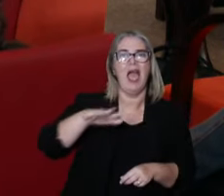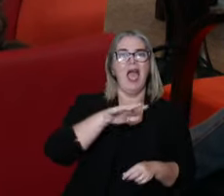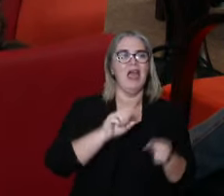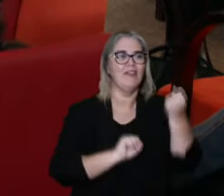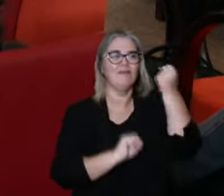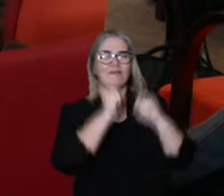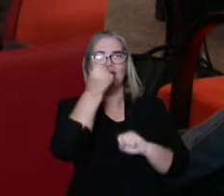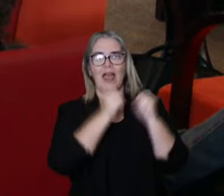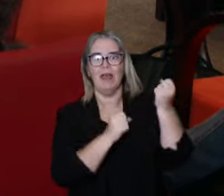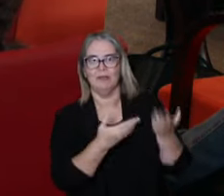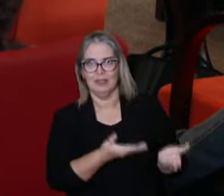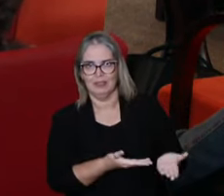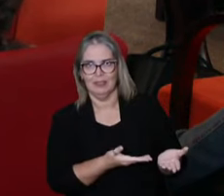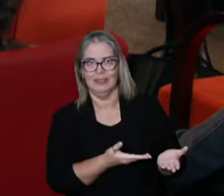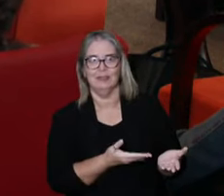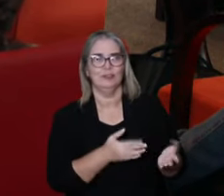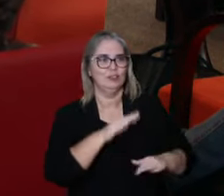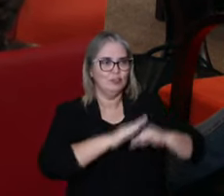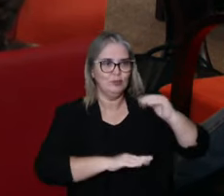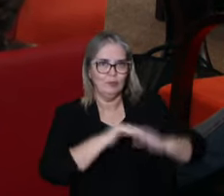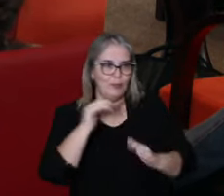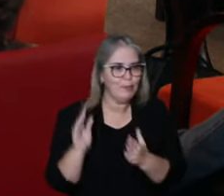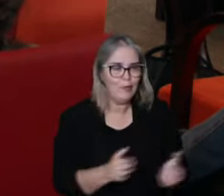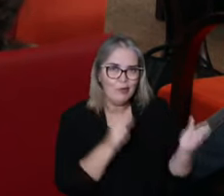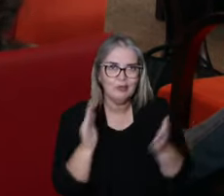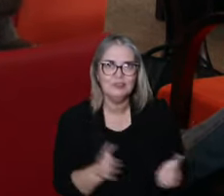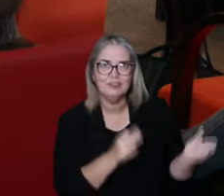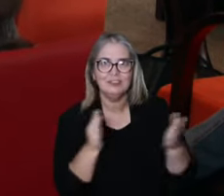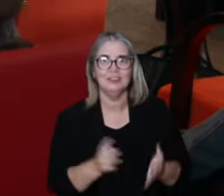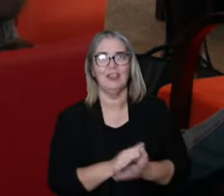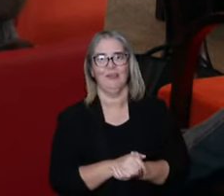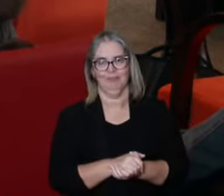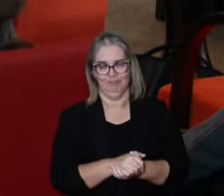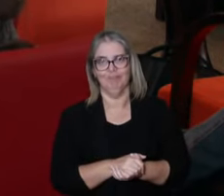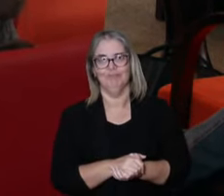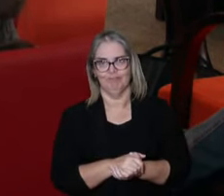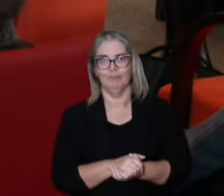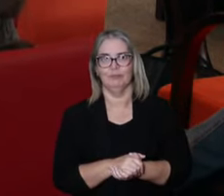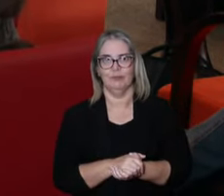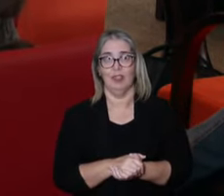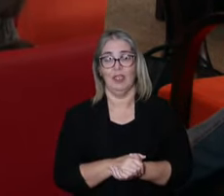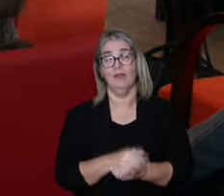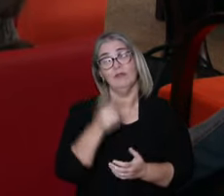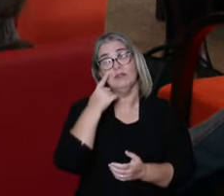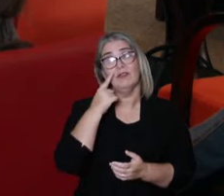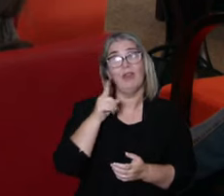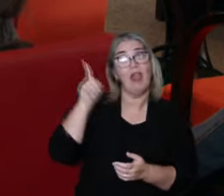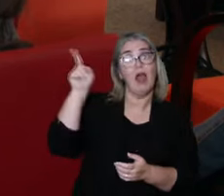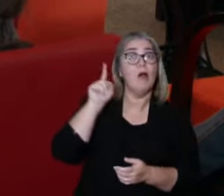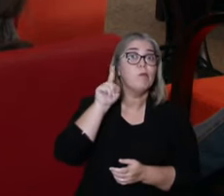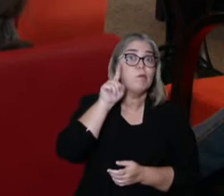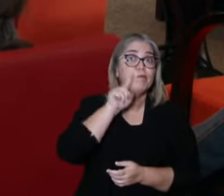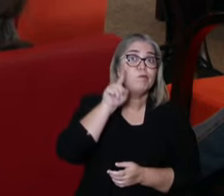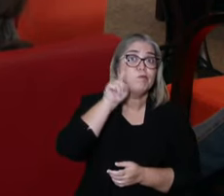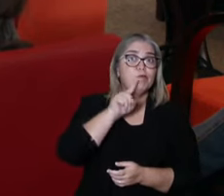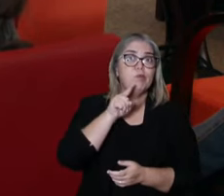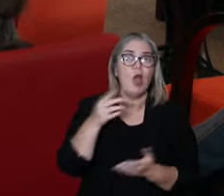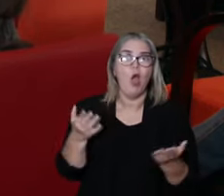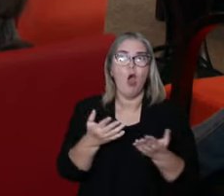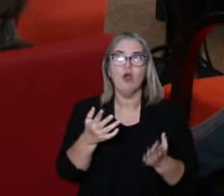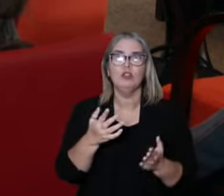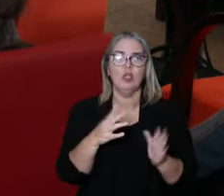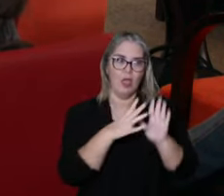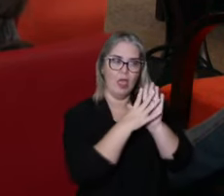that's around health. So when we have private systems, this complex is stronger. So the United